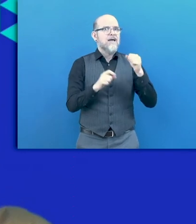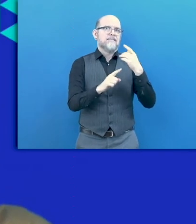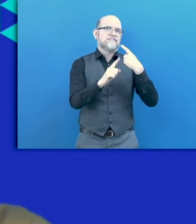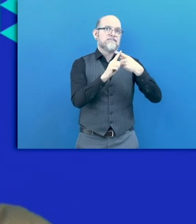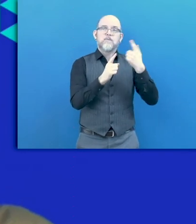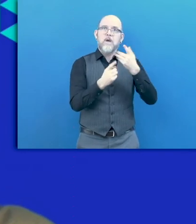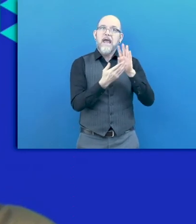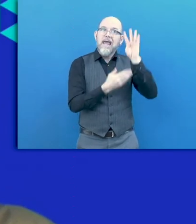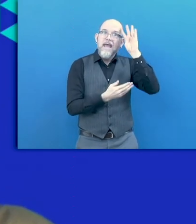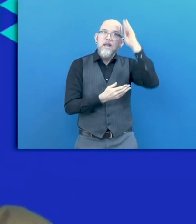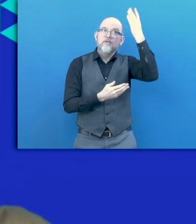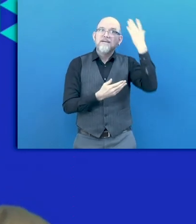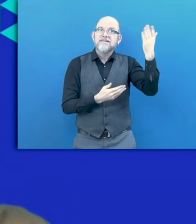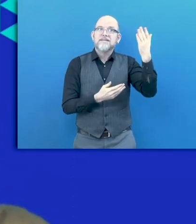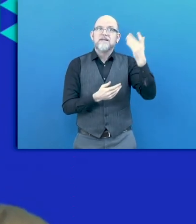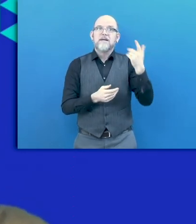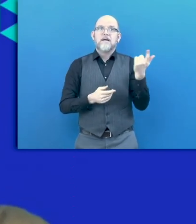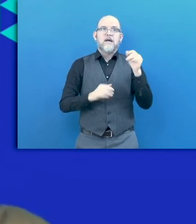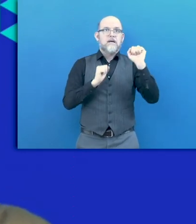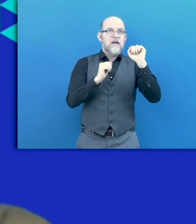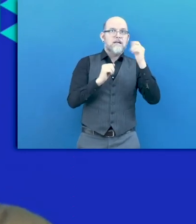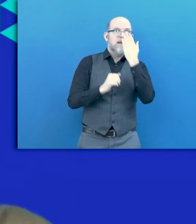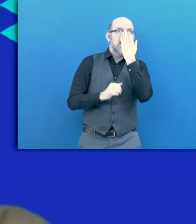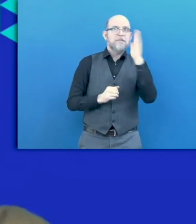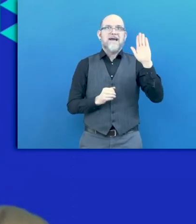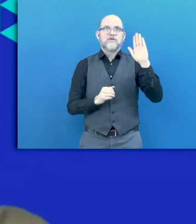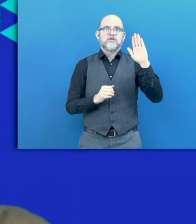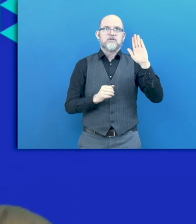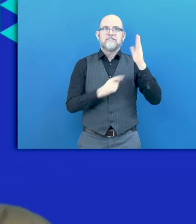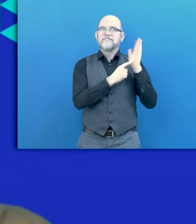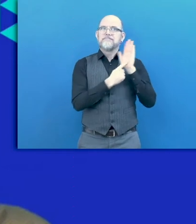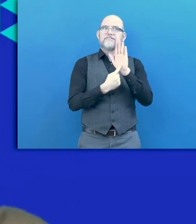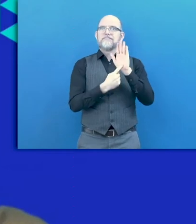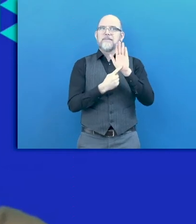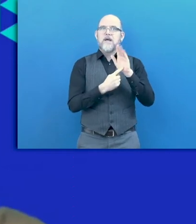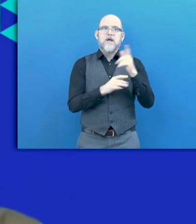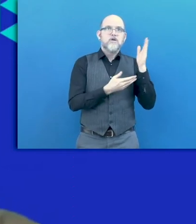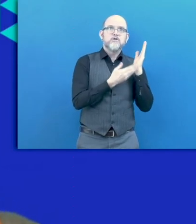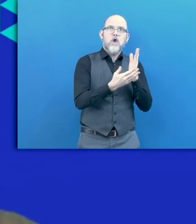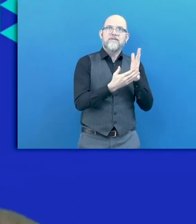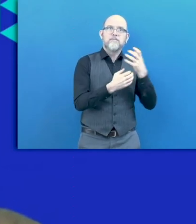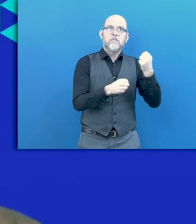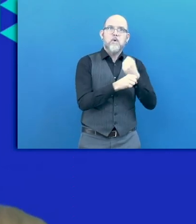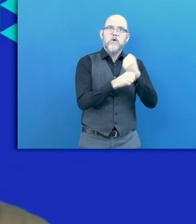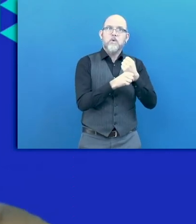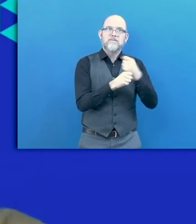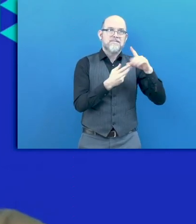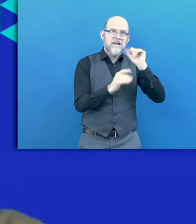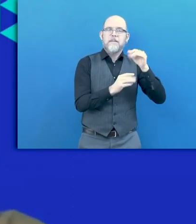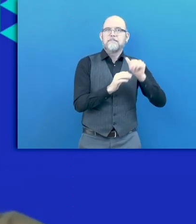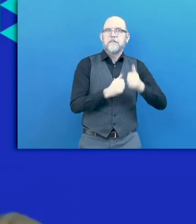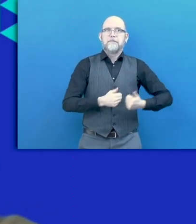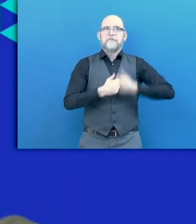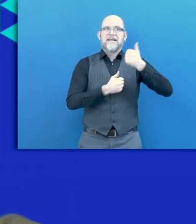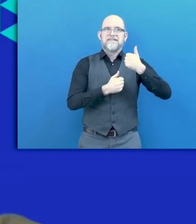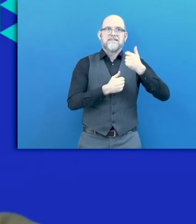It's good for their reputation. They have better products and services, better able to cater for the needs of consumers with